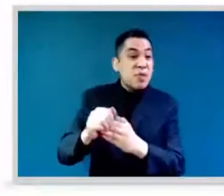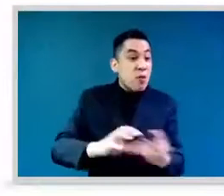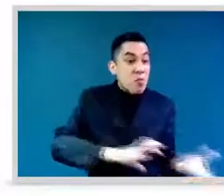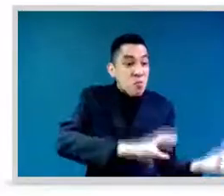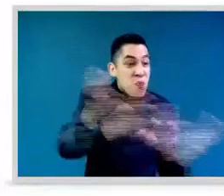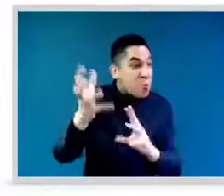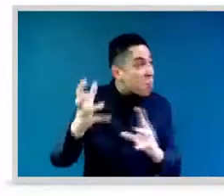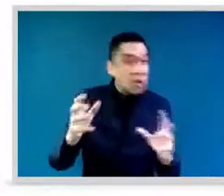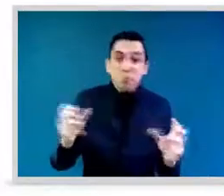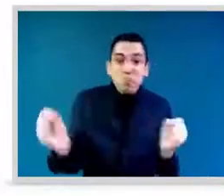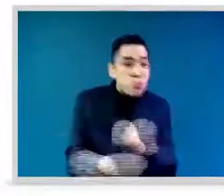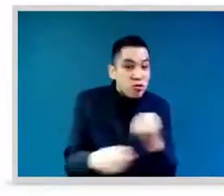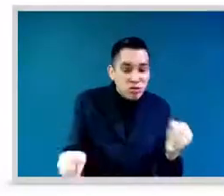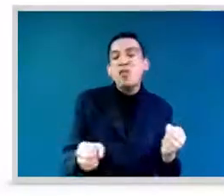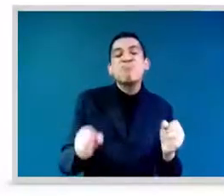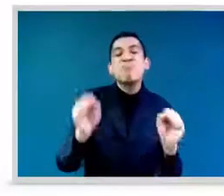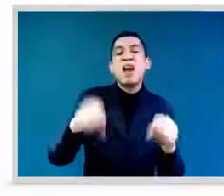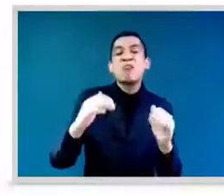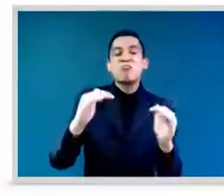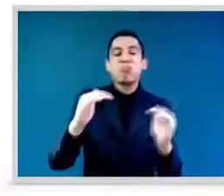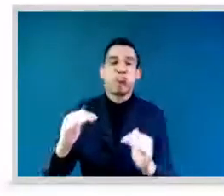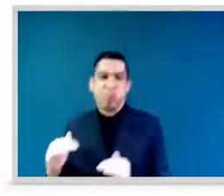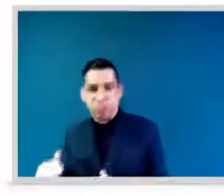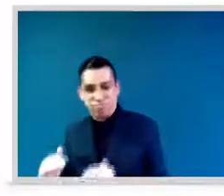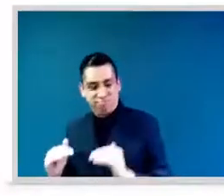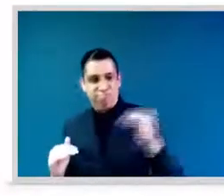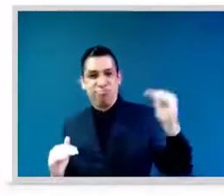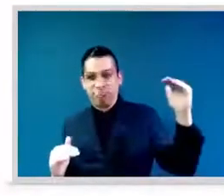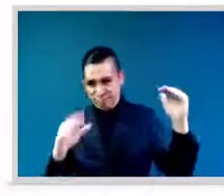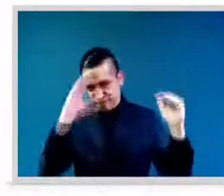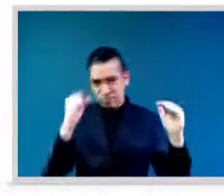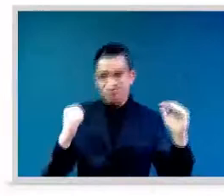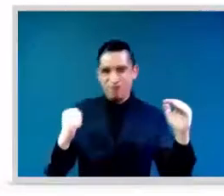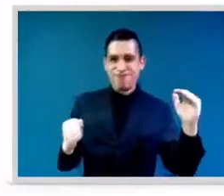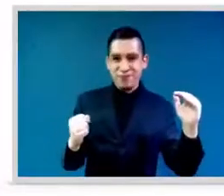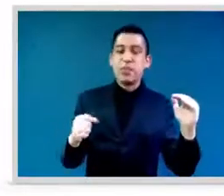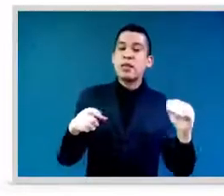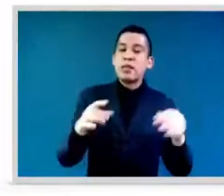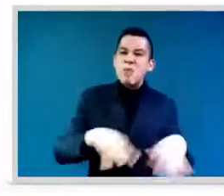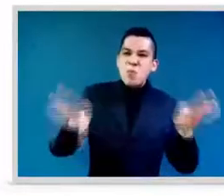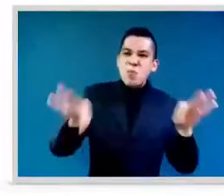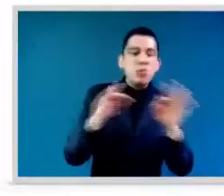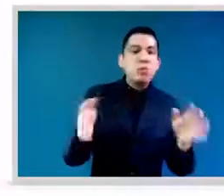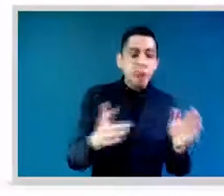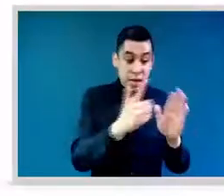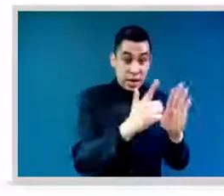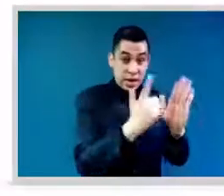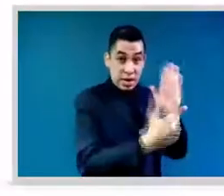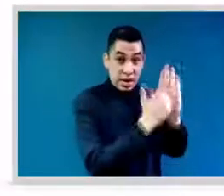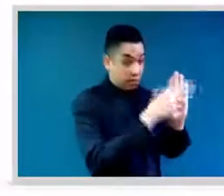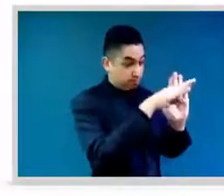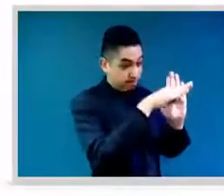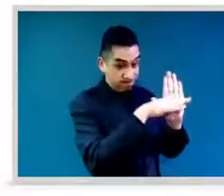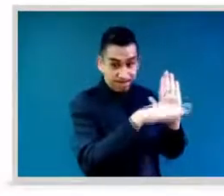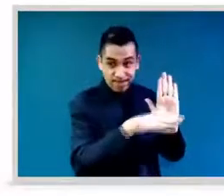we have to do something efficient and it's to place in the legislation of all countries, the most better decisions